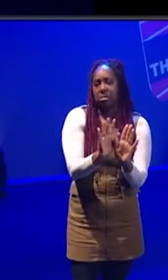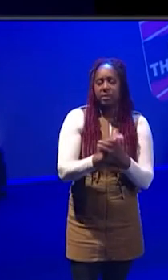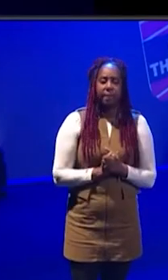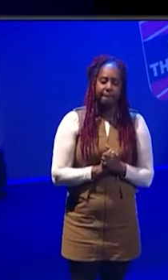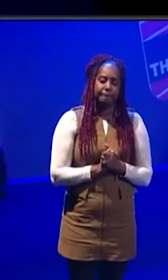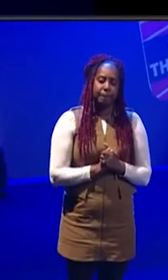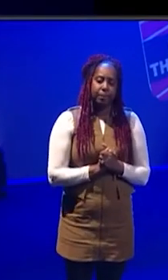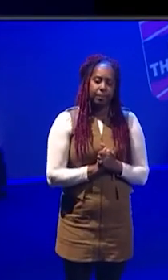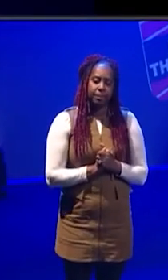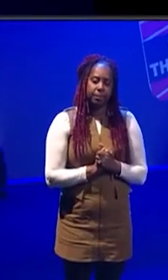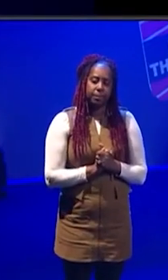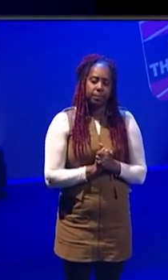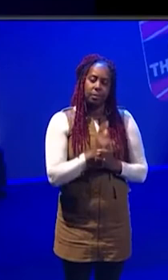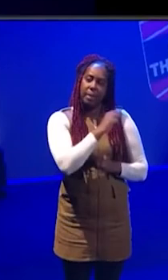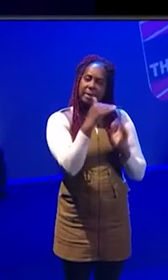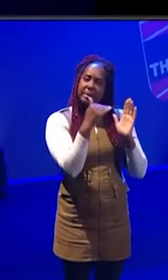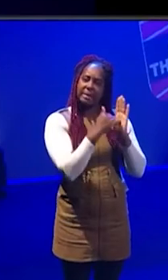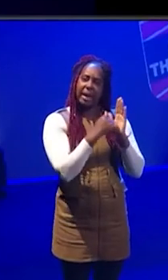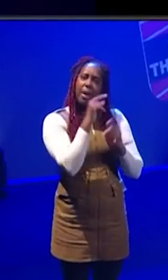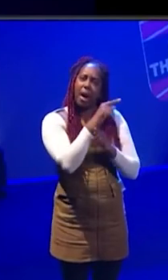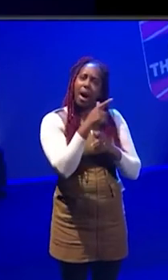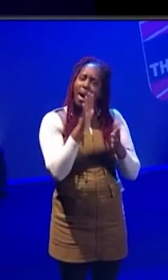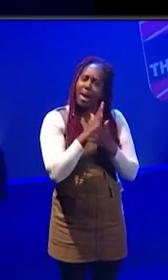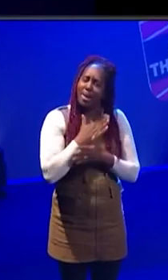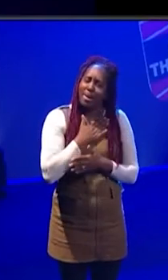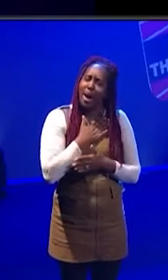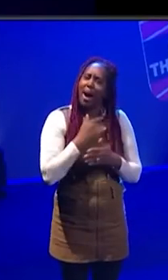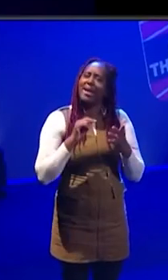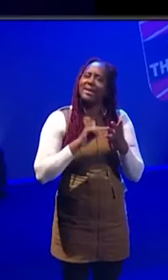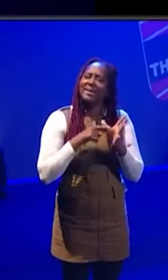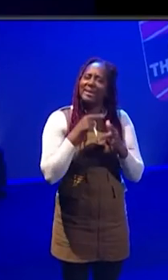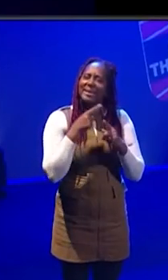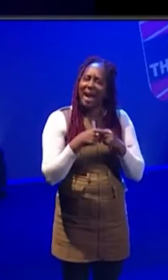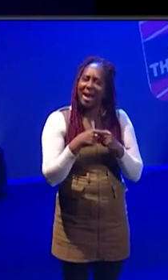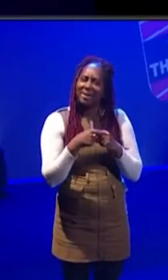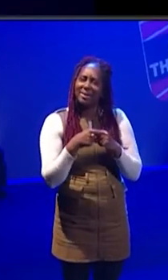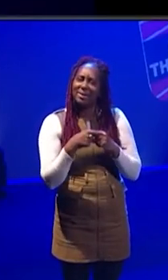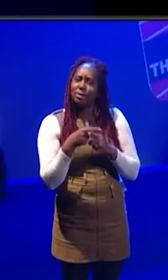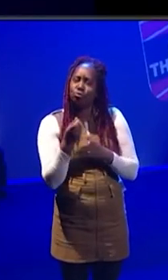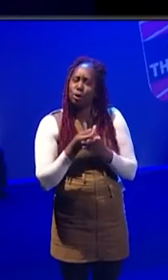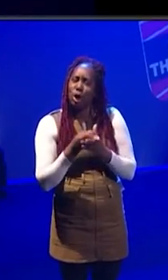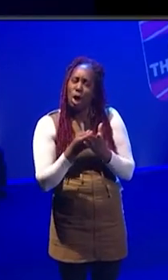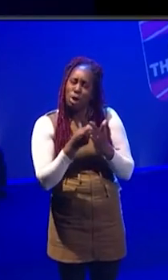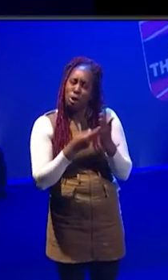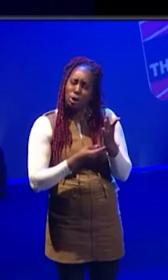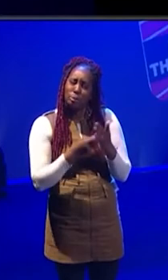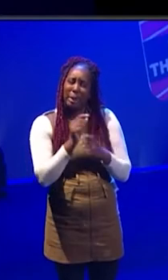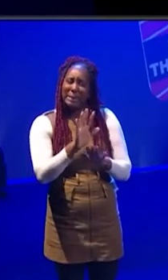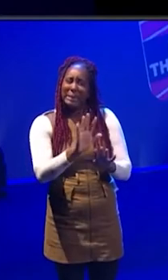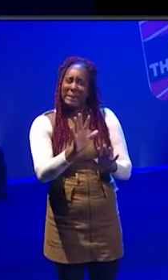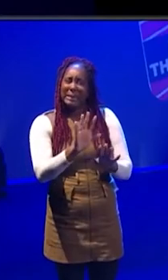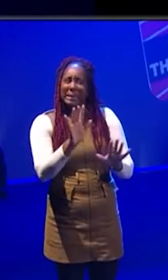Yeah, I think I dreaded tax returns, but I think I did have the 40-page paper version. And I